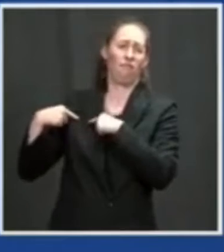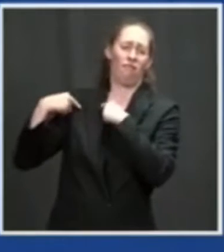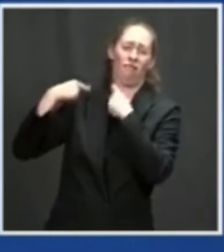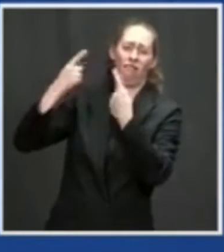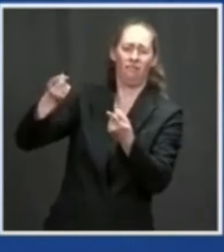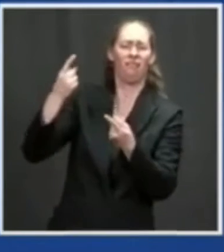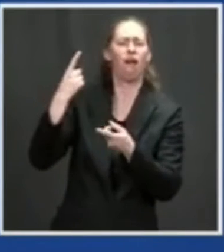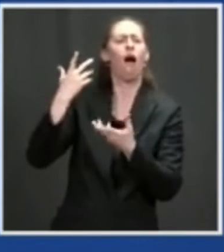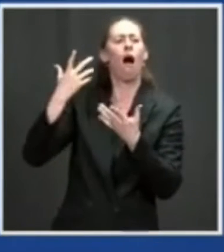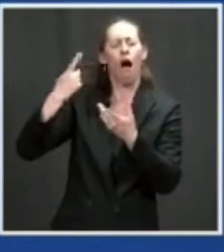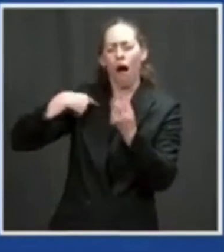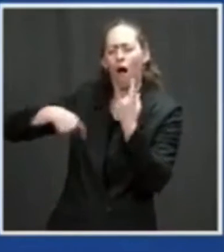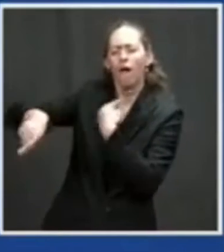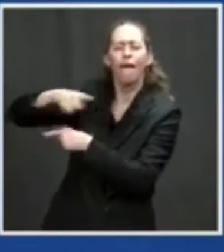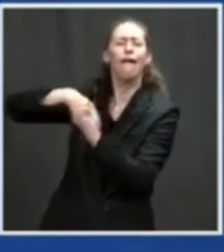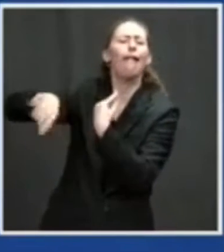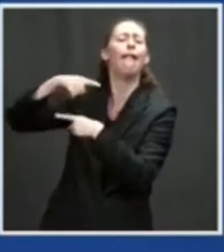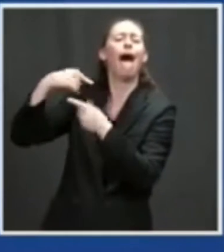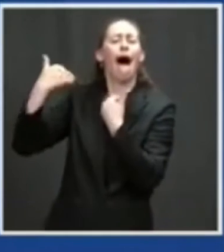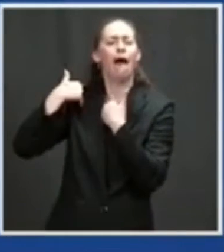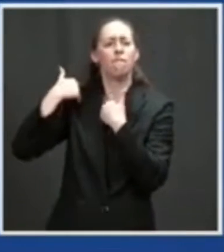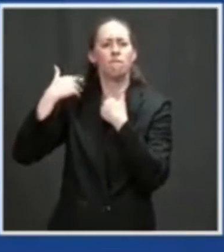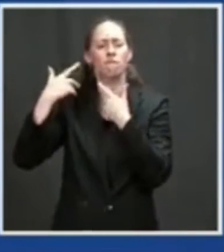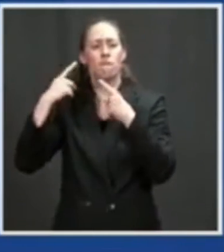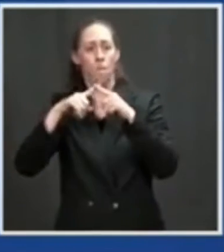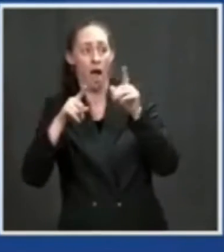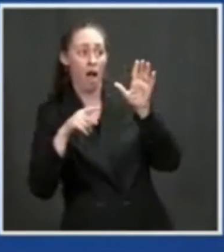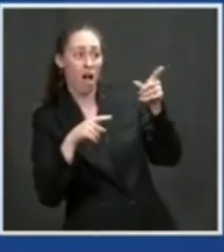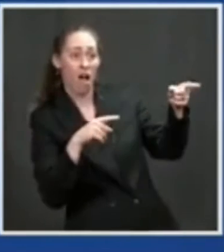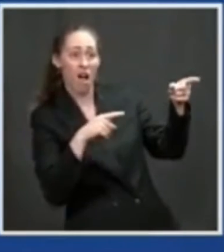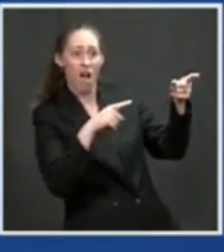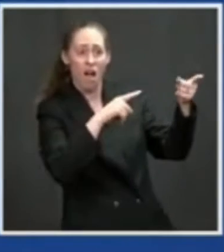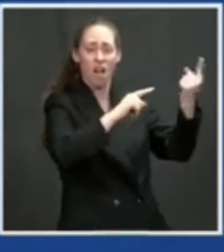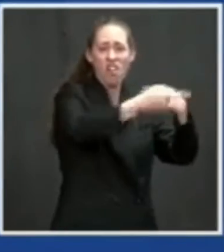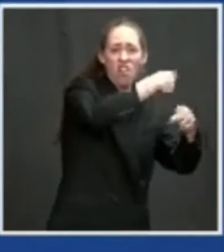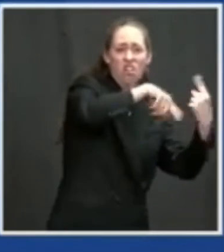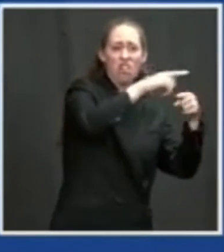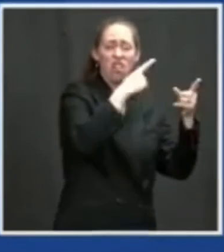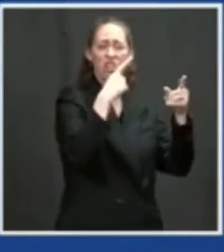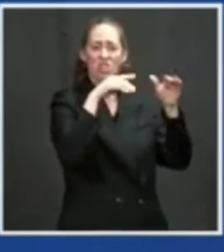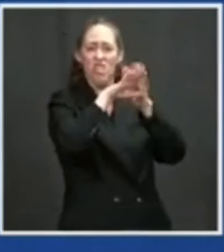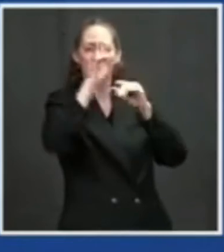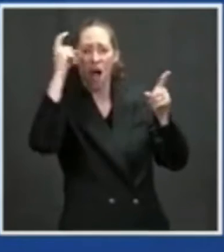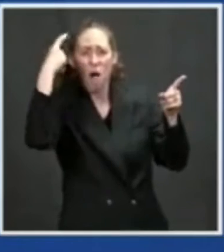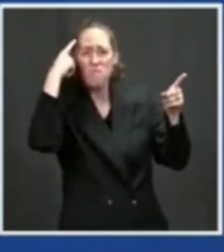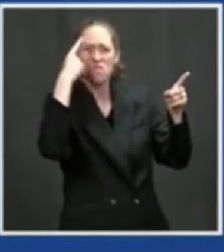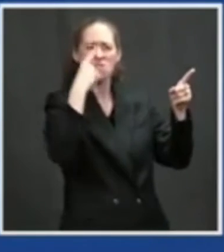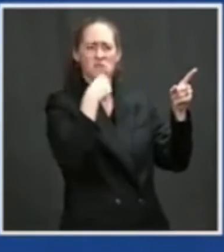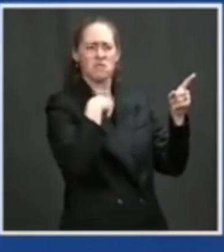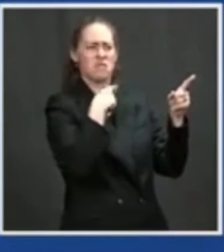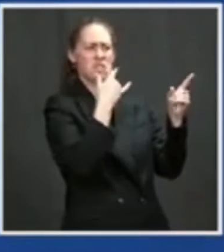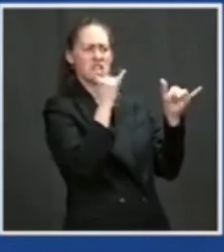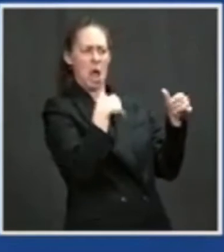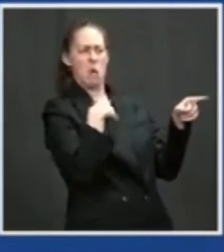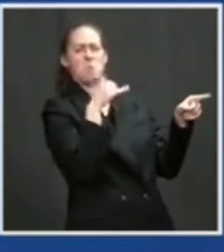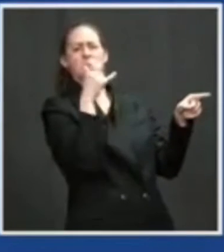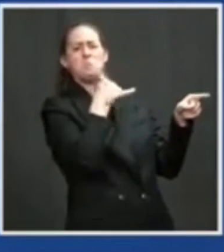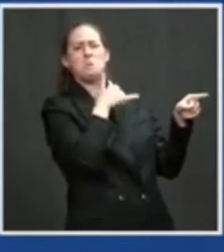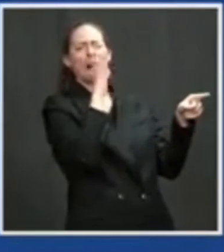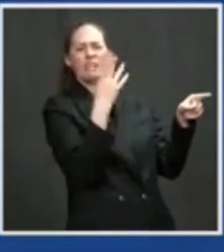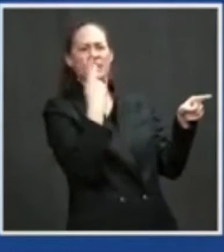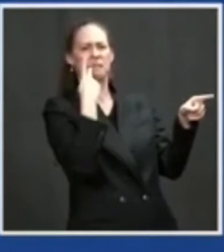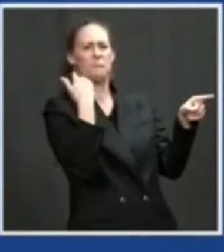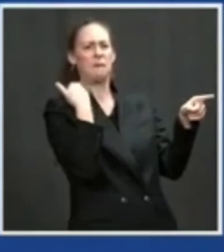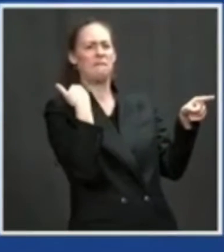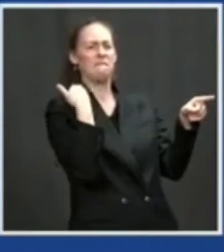ever remember any like this. And so, as one of you said — and I'm not embarrassed by identifying them